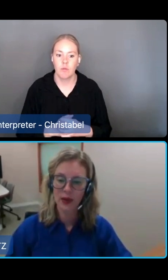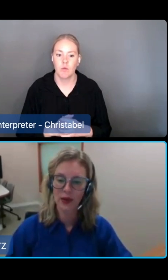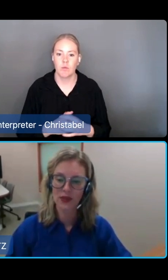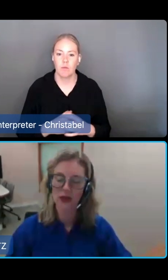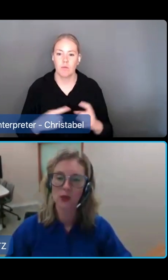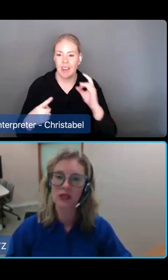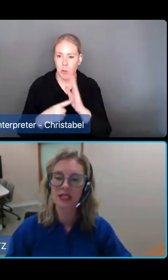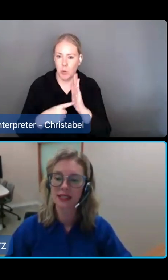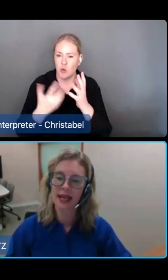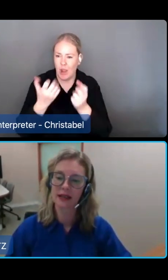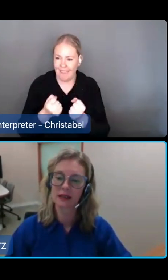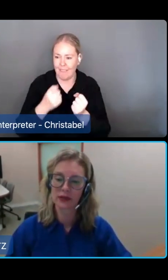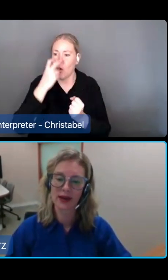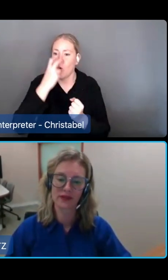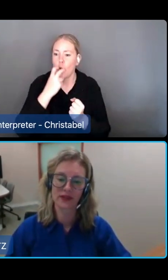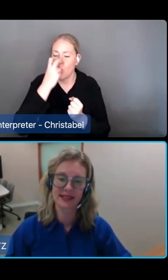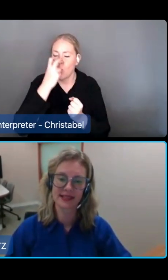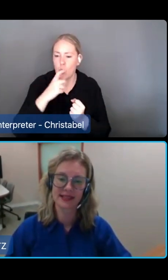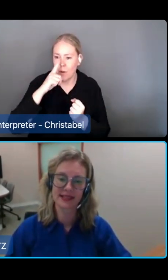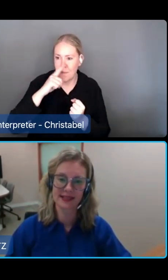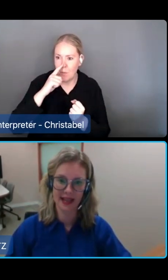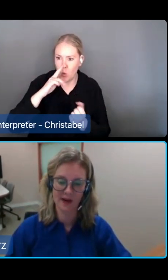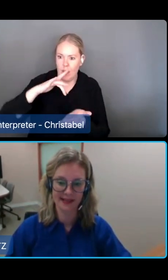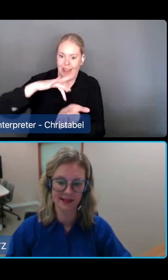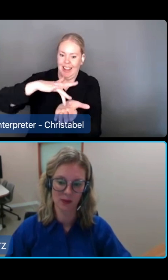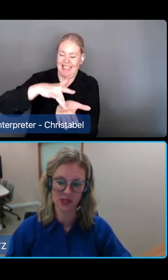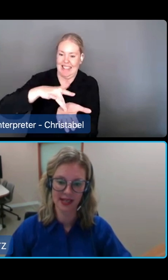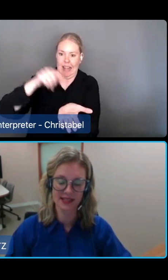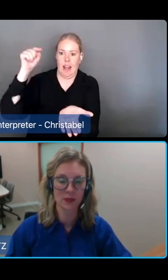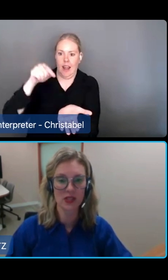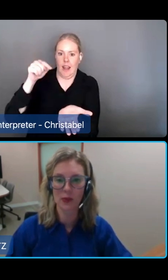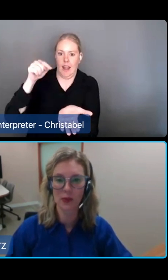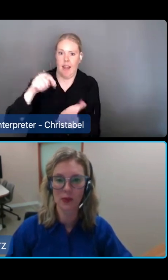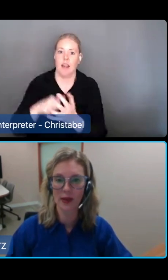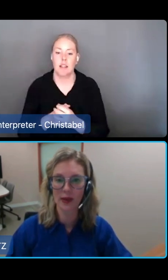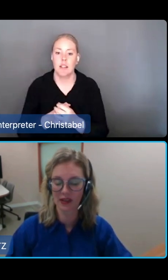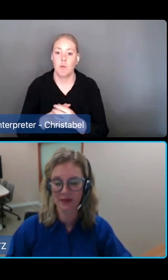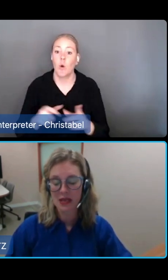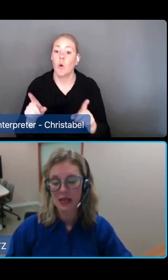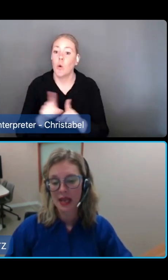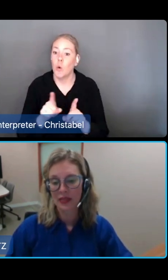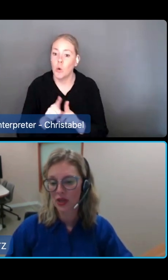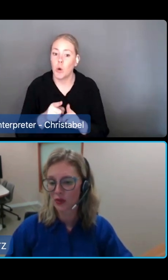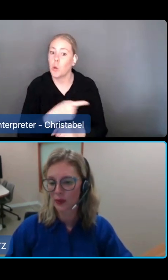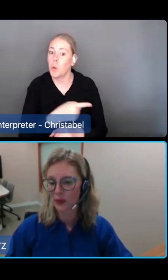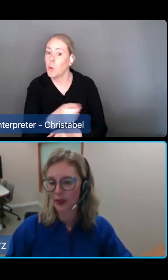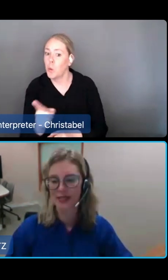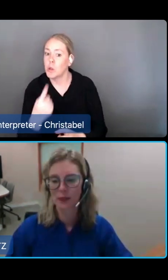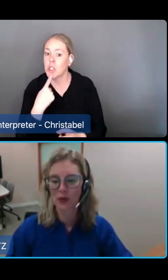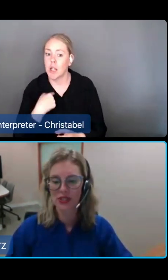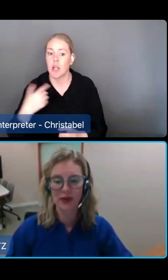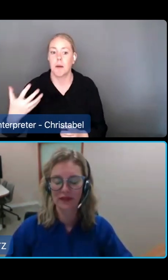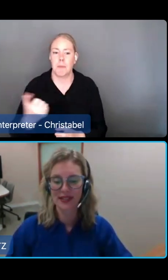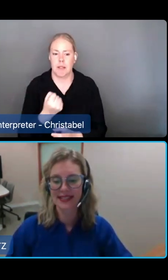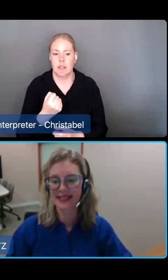Second, we heard that you wanted a clear reference to the statement of rights in the objects, which we have included. And third, we heard that it